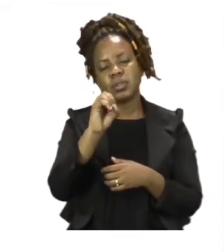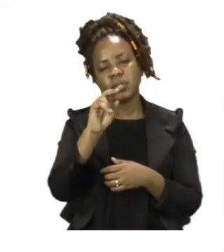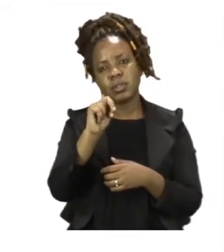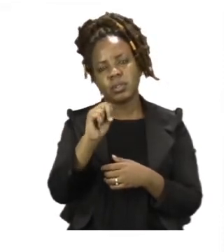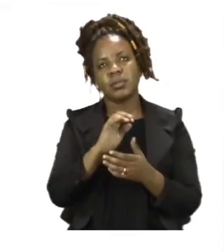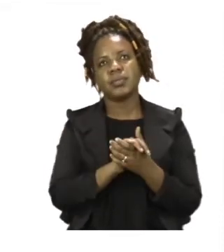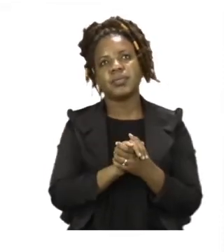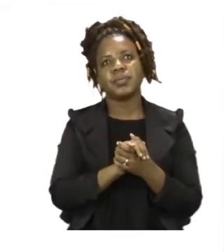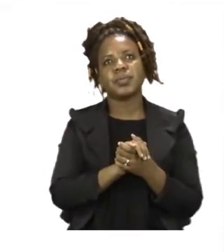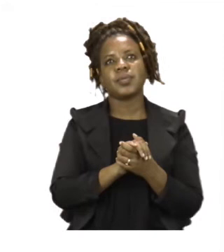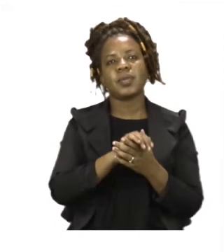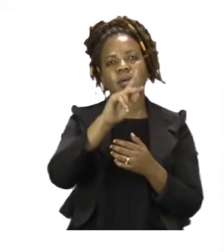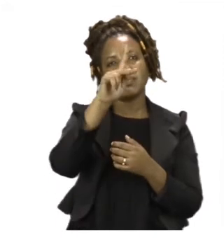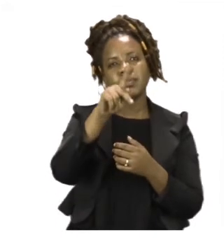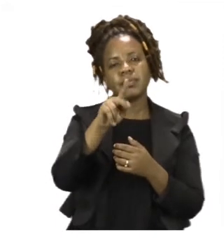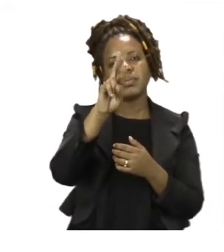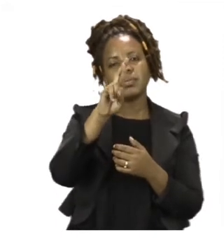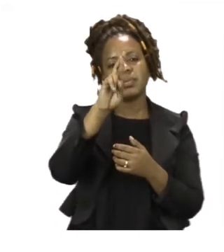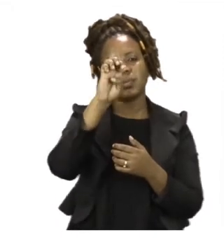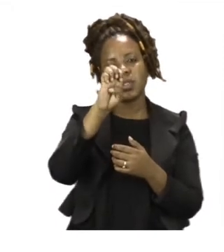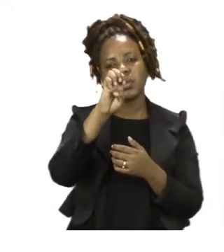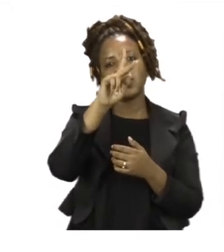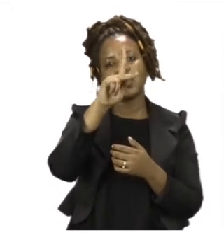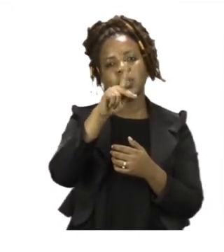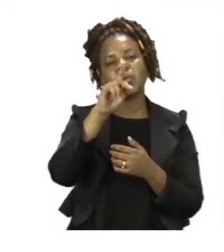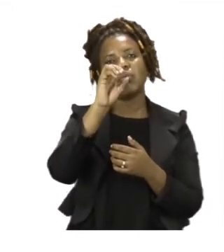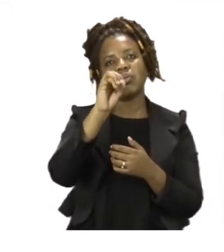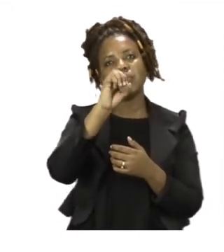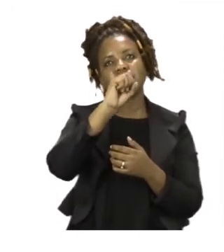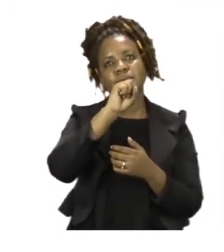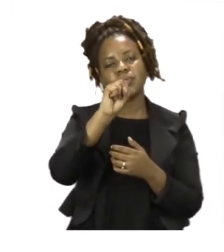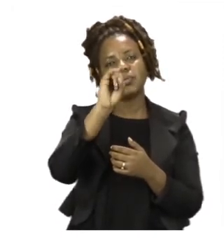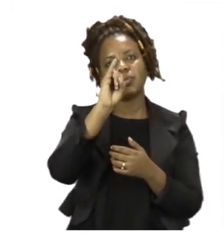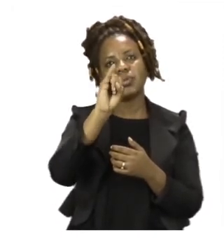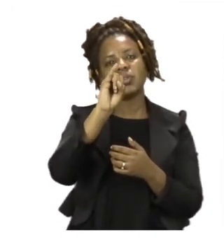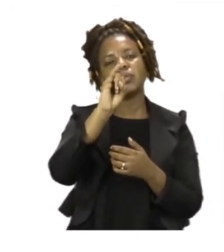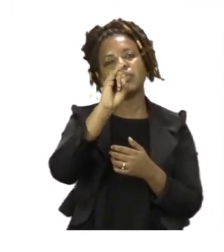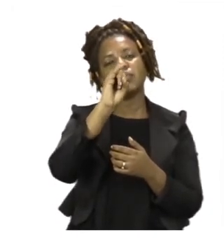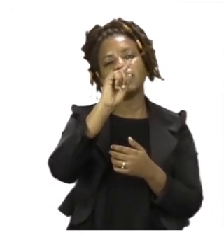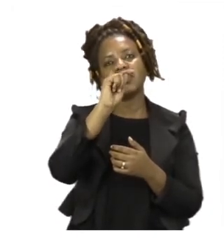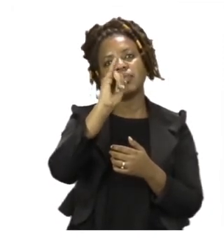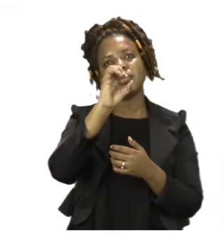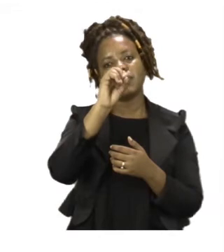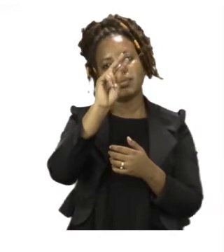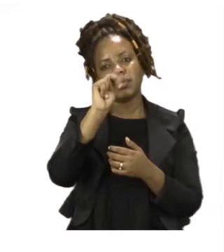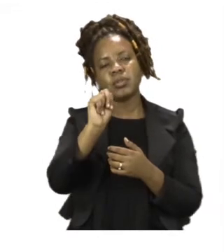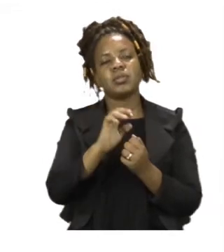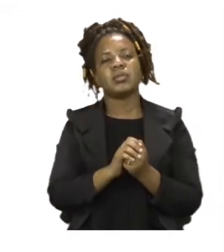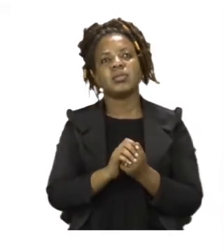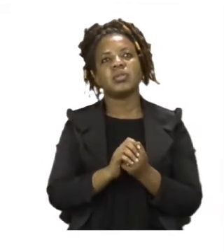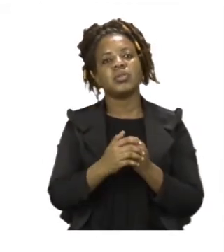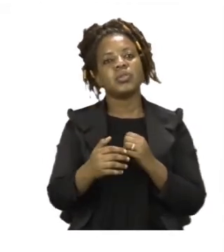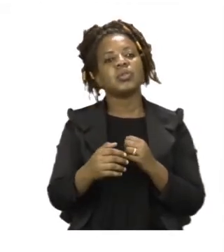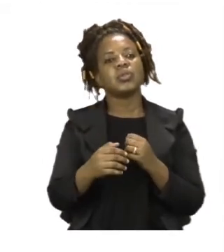a prepositions is a word that tells us where something is. In the